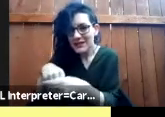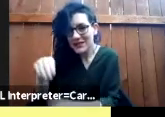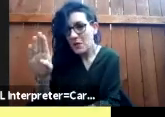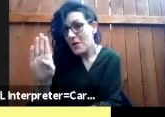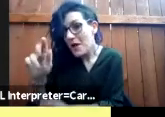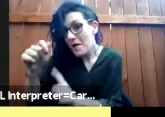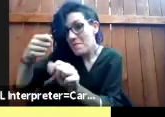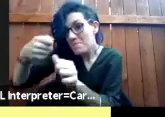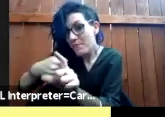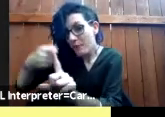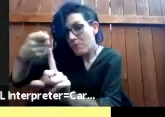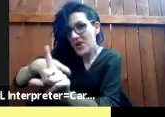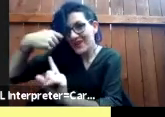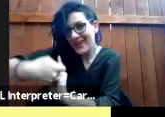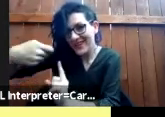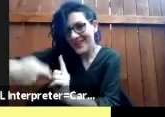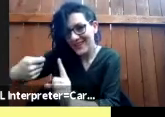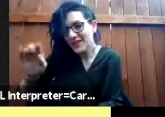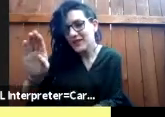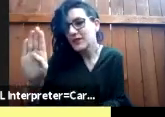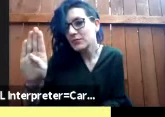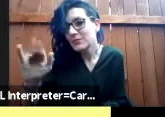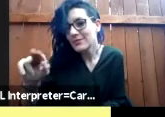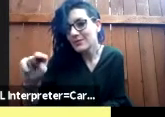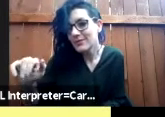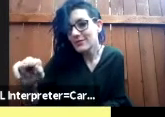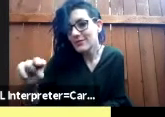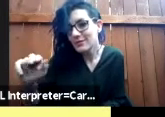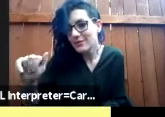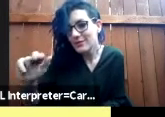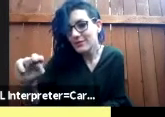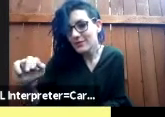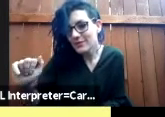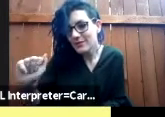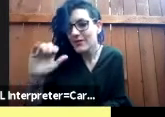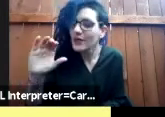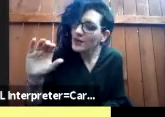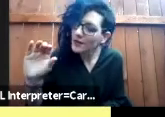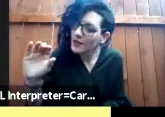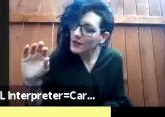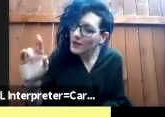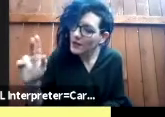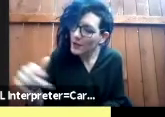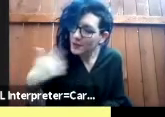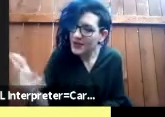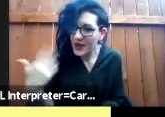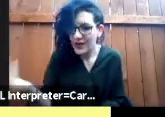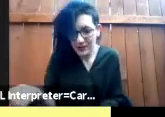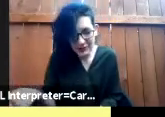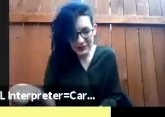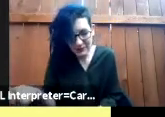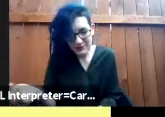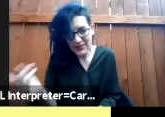makes a connection to the the idea of a carceral society and and so